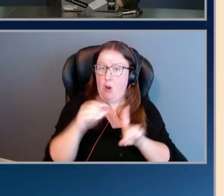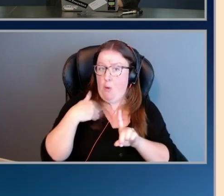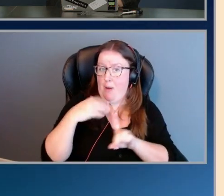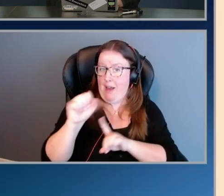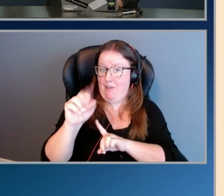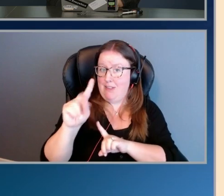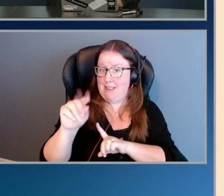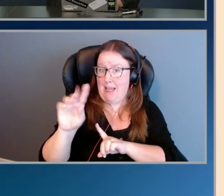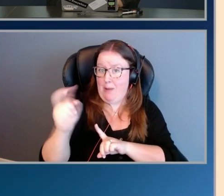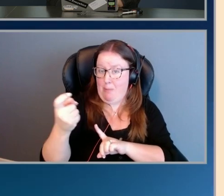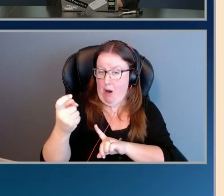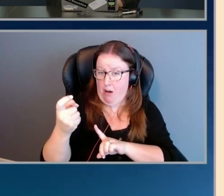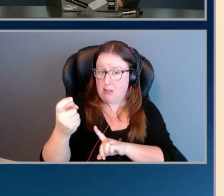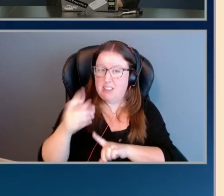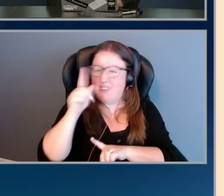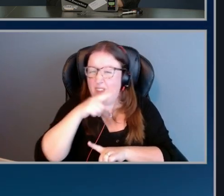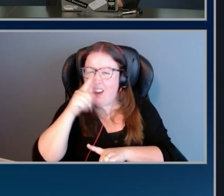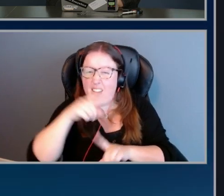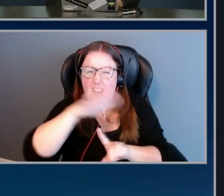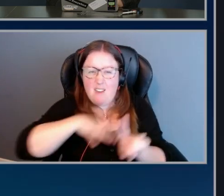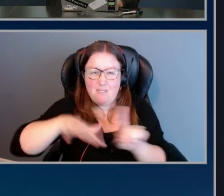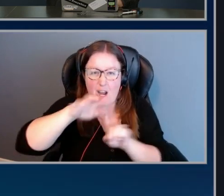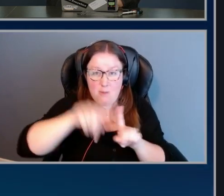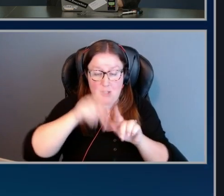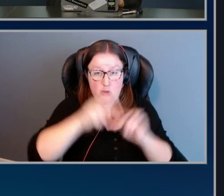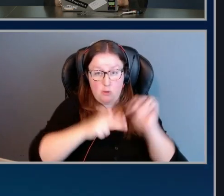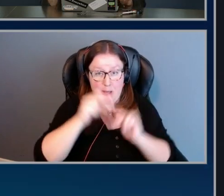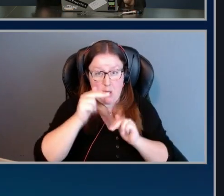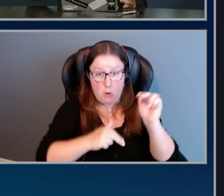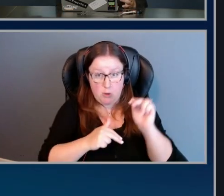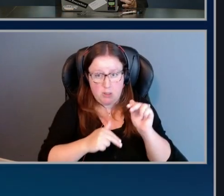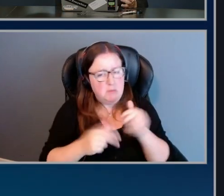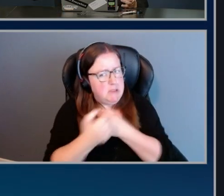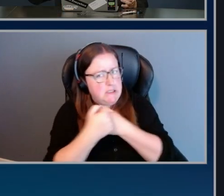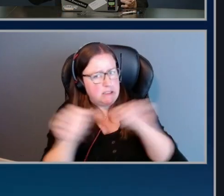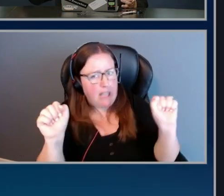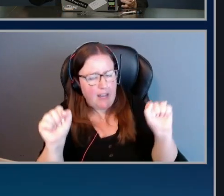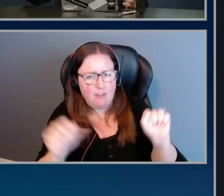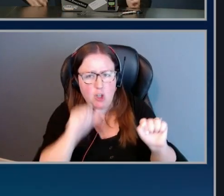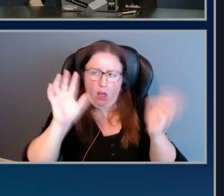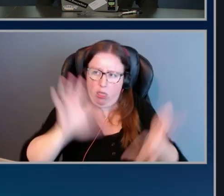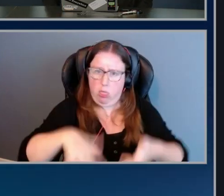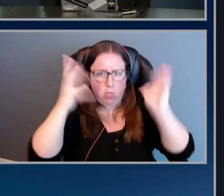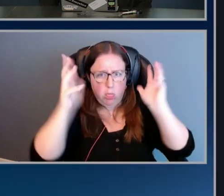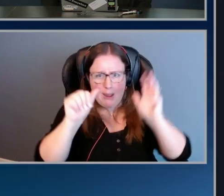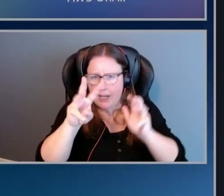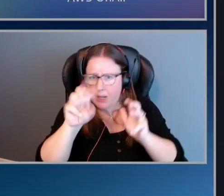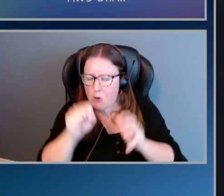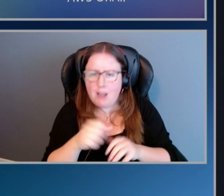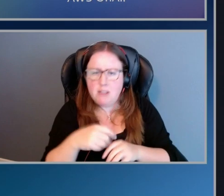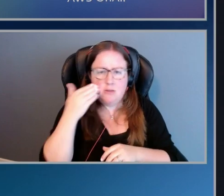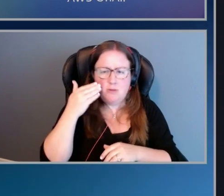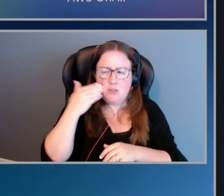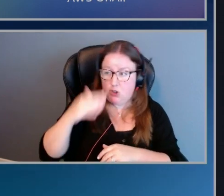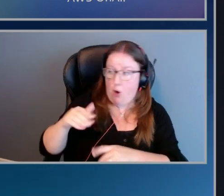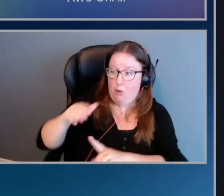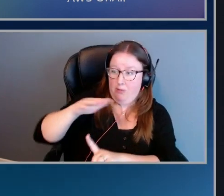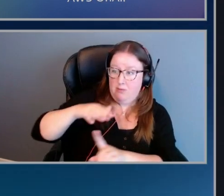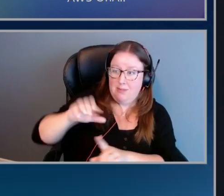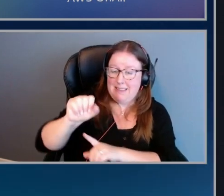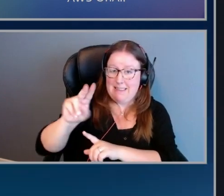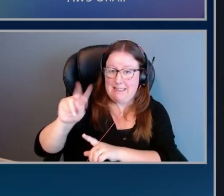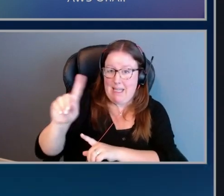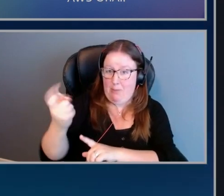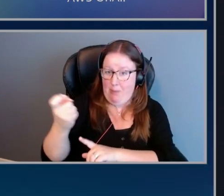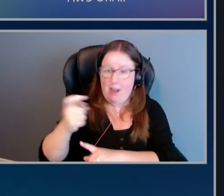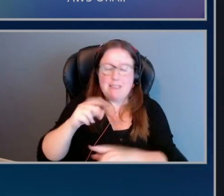environments to actually start building this stuff in a safe way, in a way where you're not going to rack up your AWS bill. Sandbox environment. So, that means it's not my account. I'm not spending